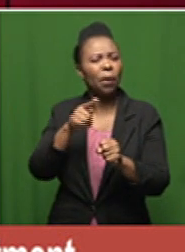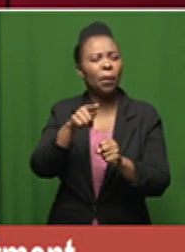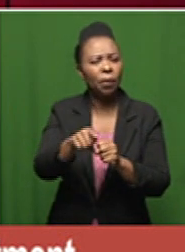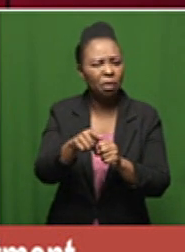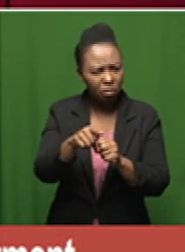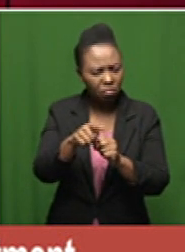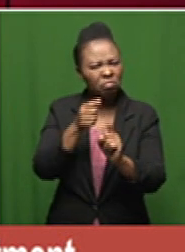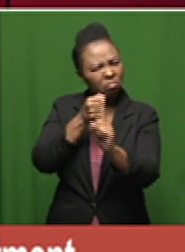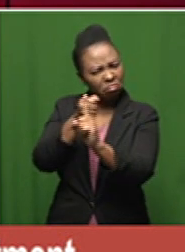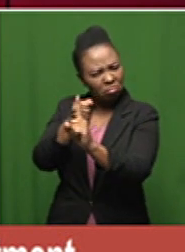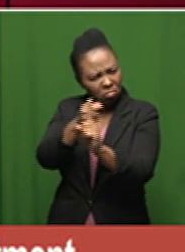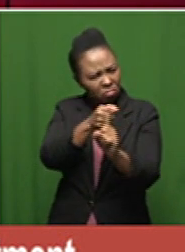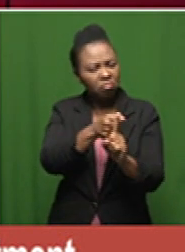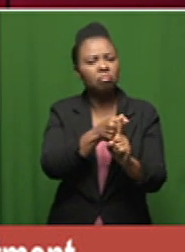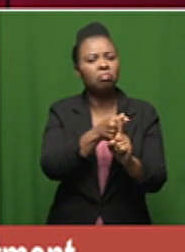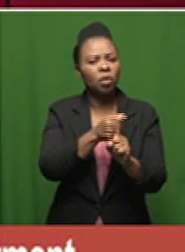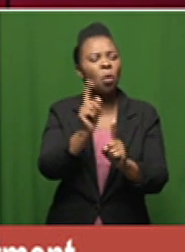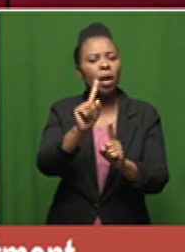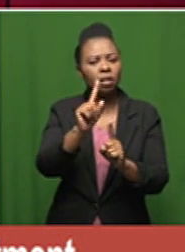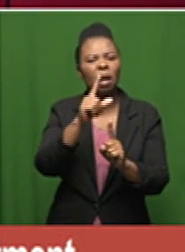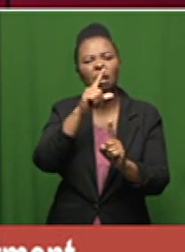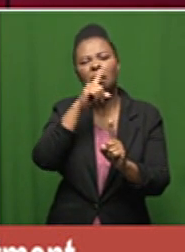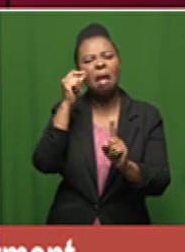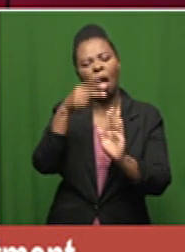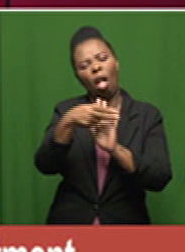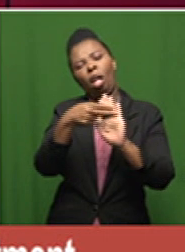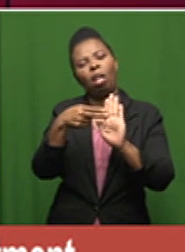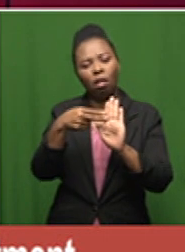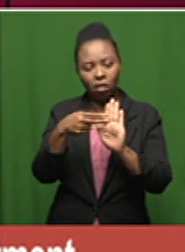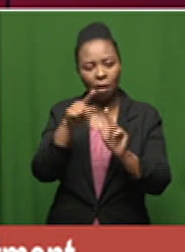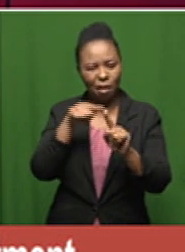to break the stigma with regards to this virus